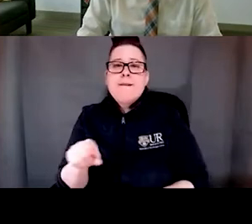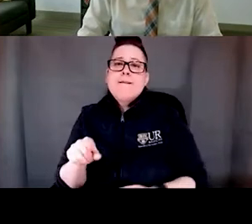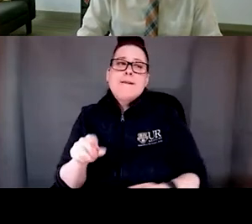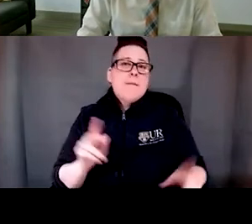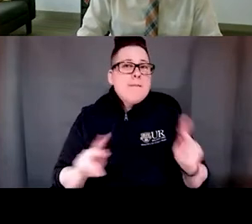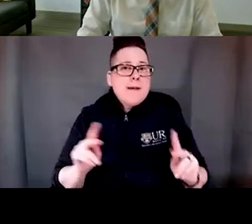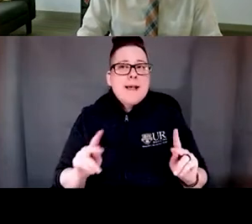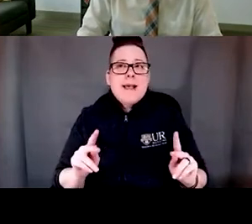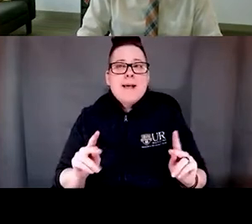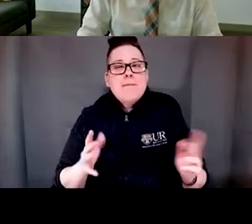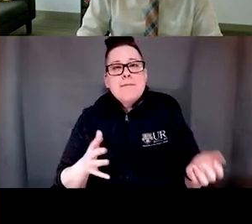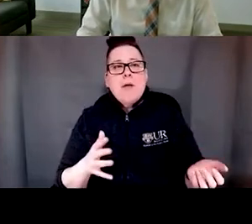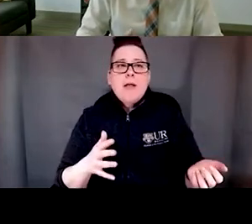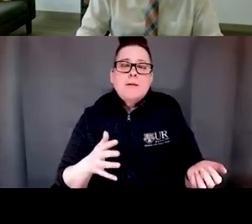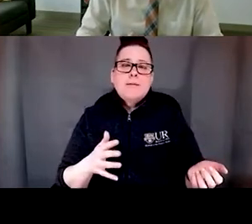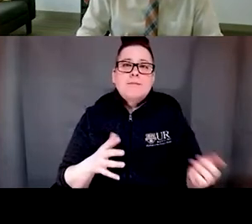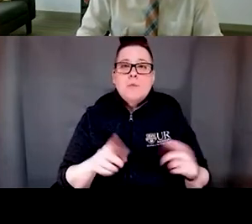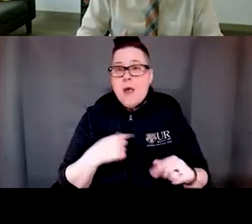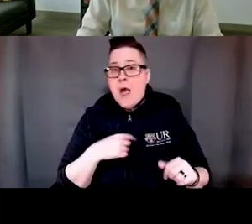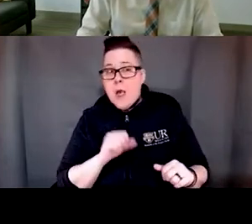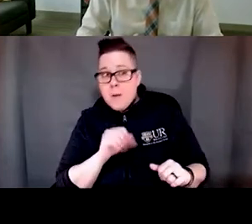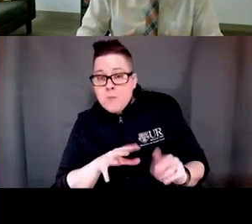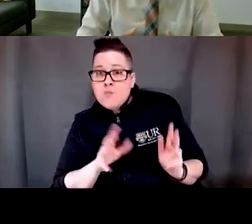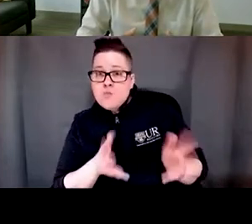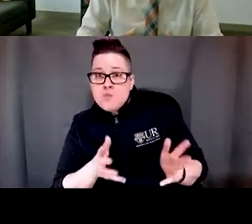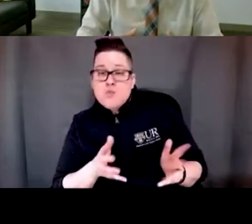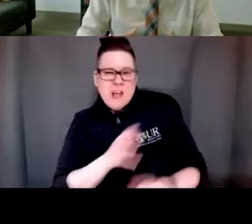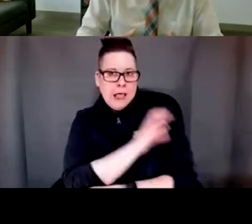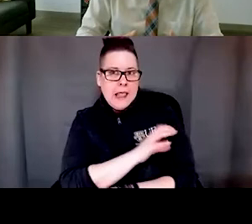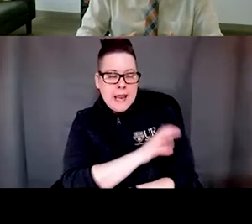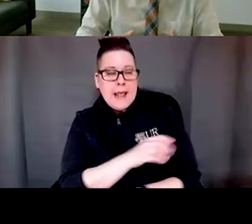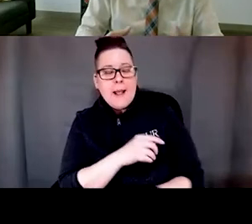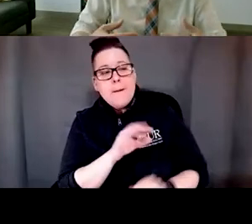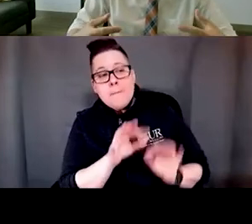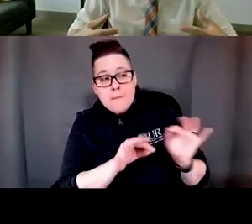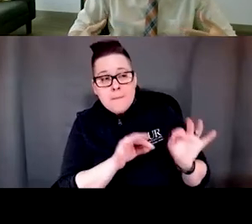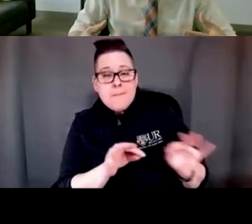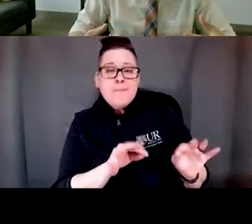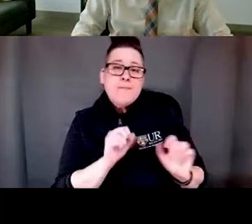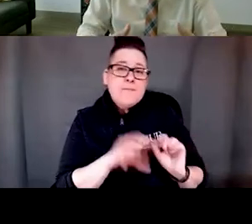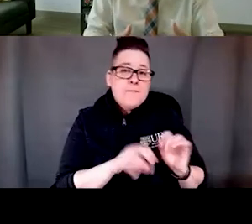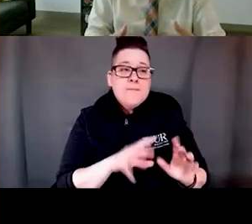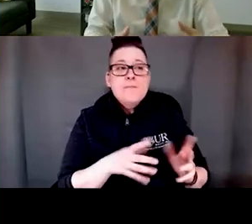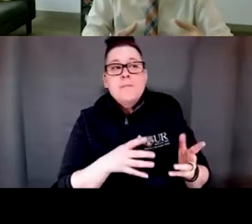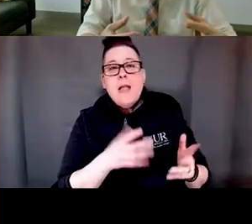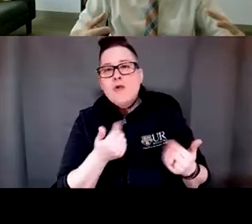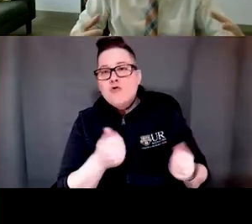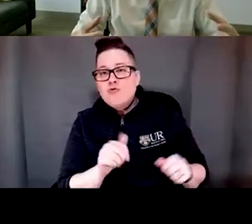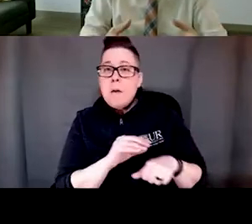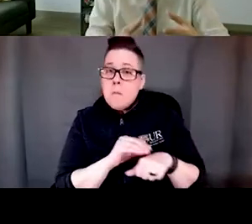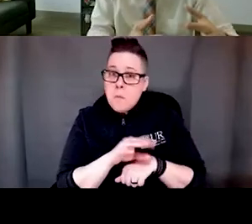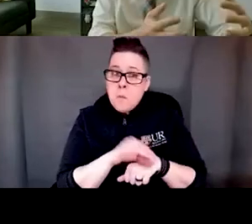when I talk to them in the clinic, I try to guide them to